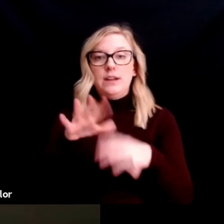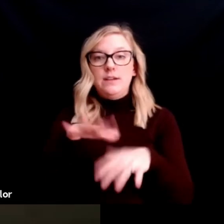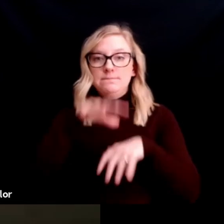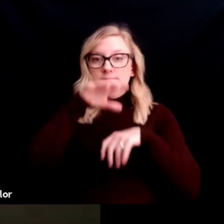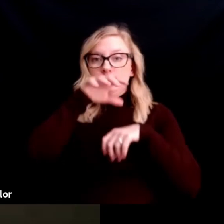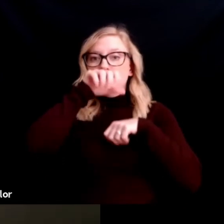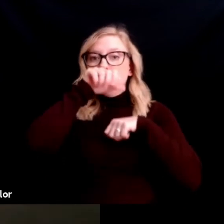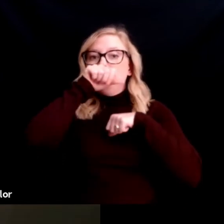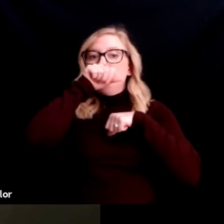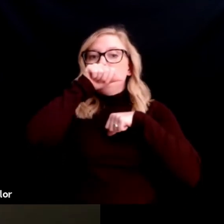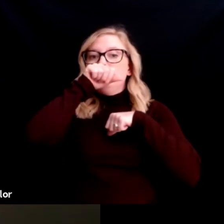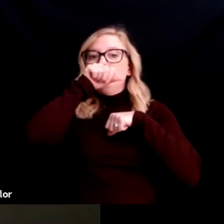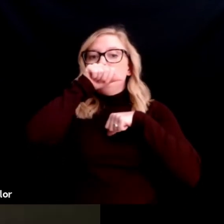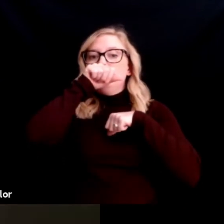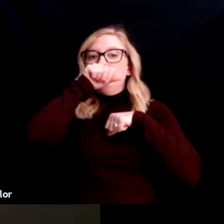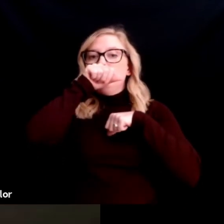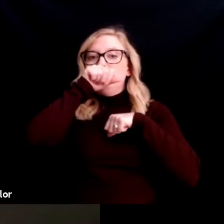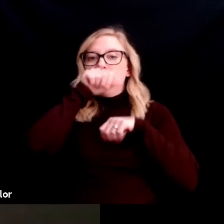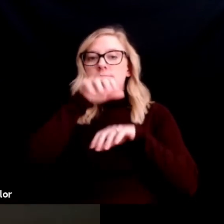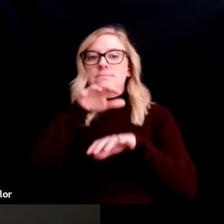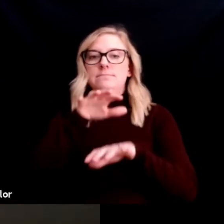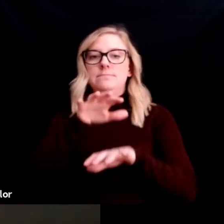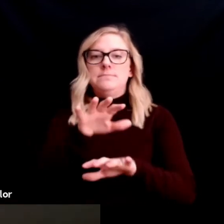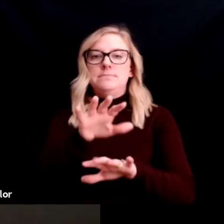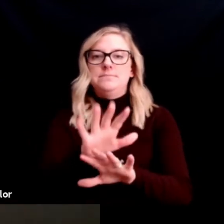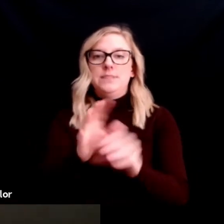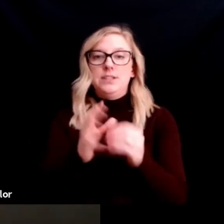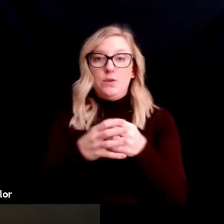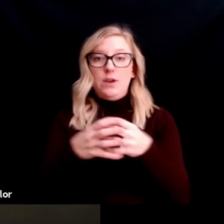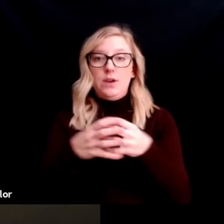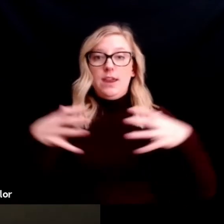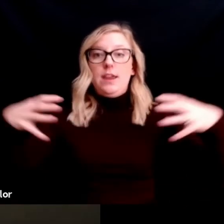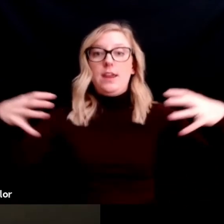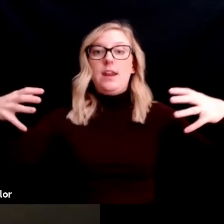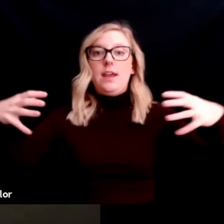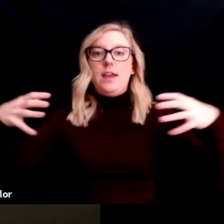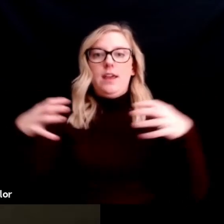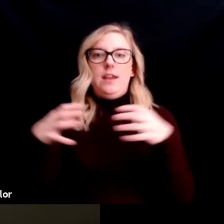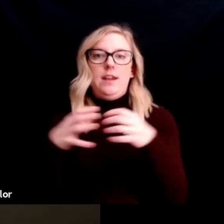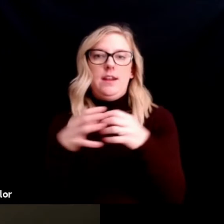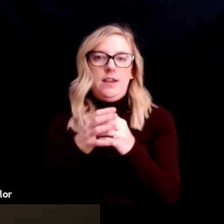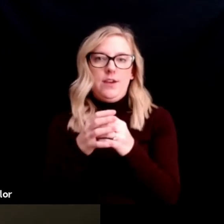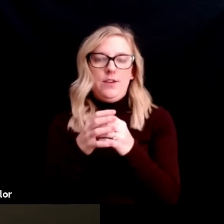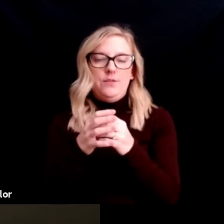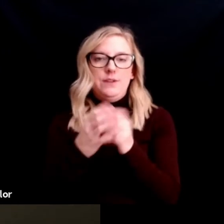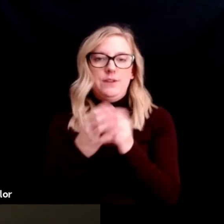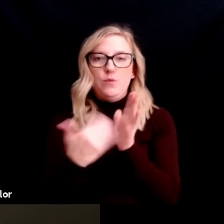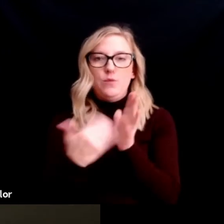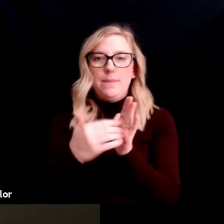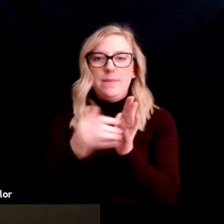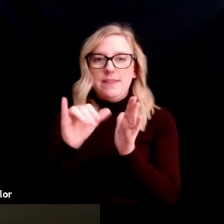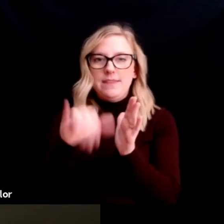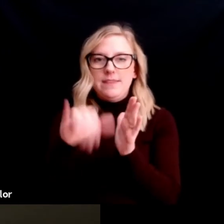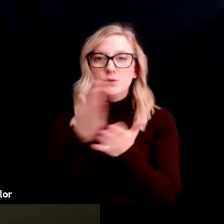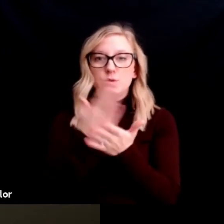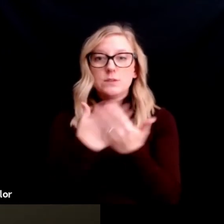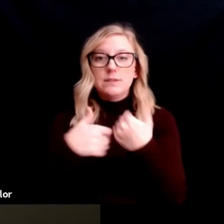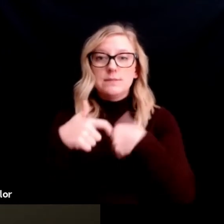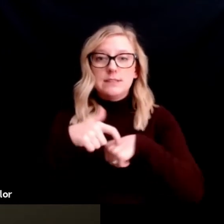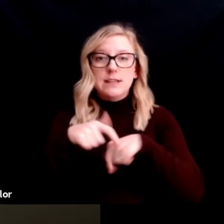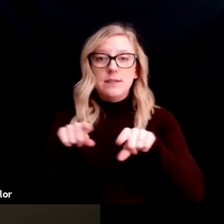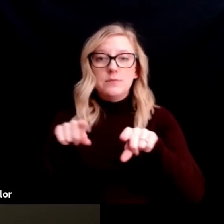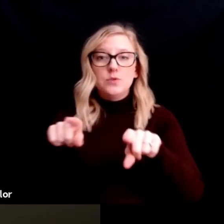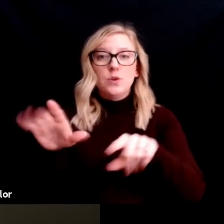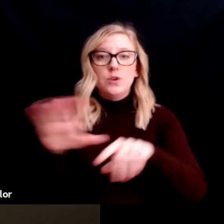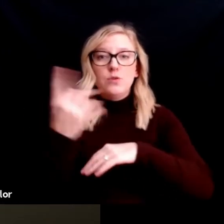and out and repeating that. Or just taking any time in your day to have